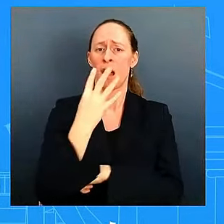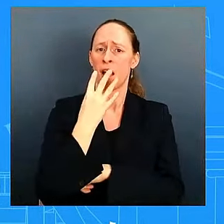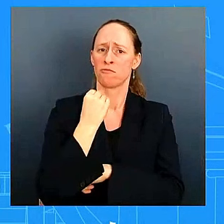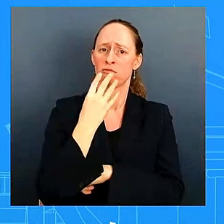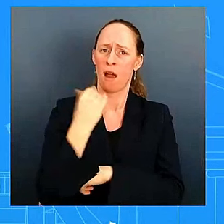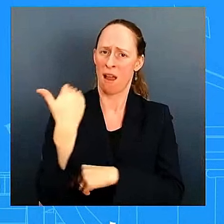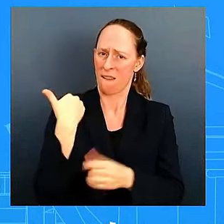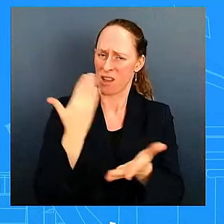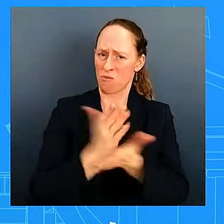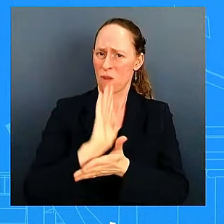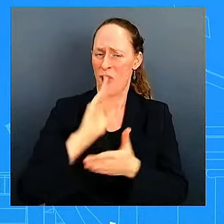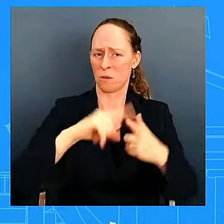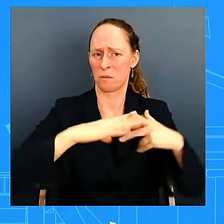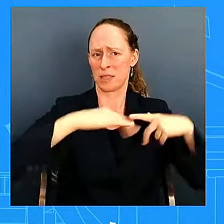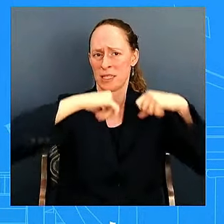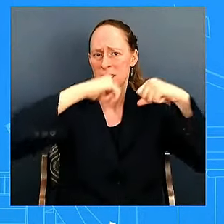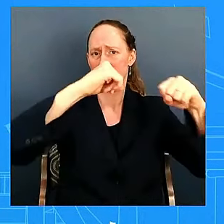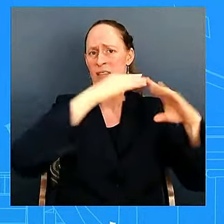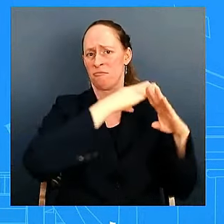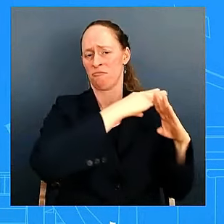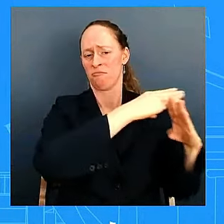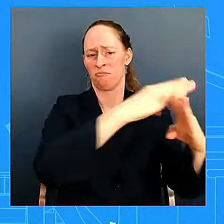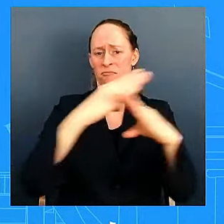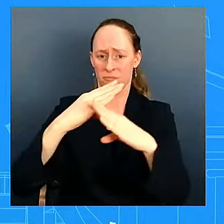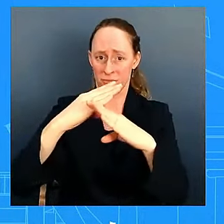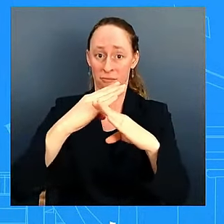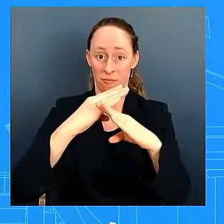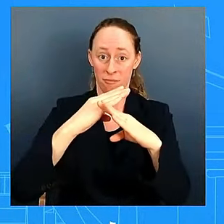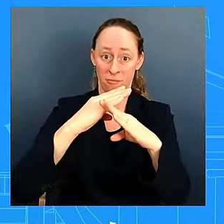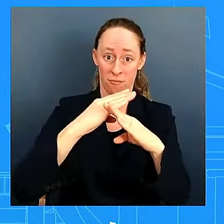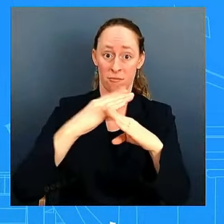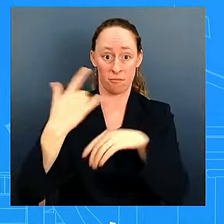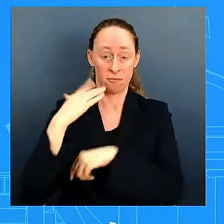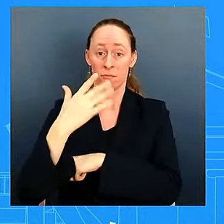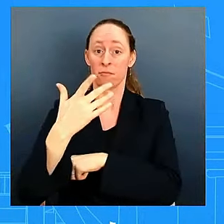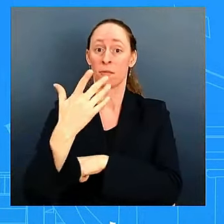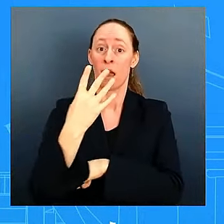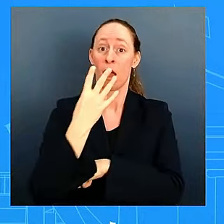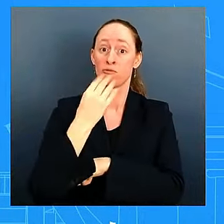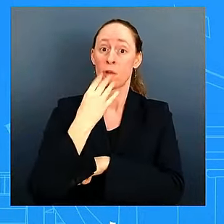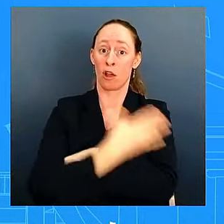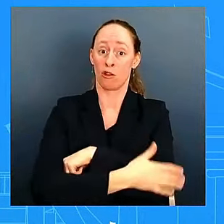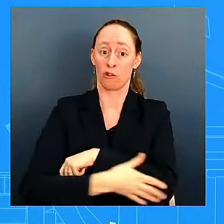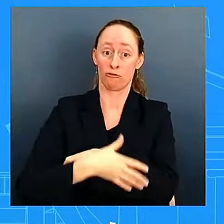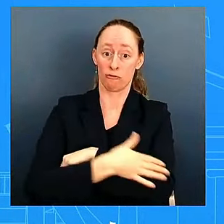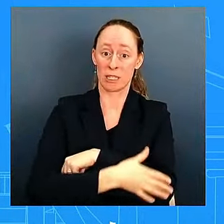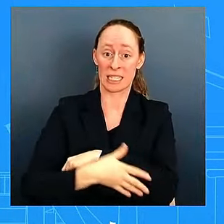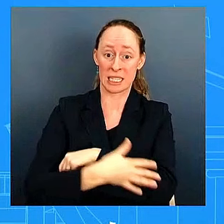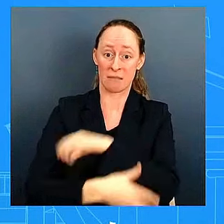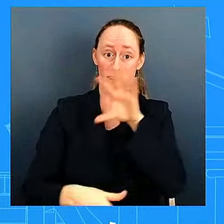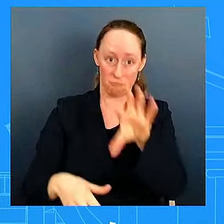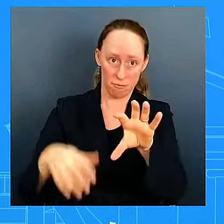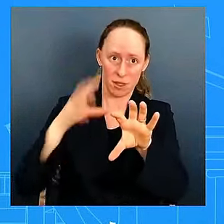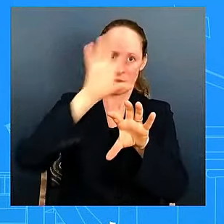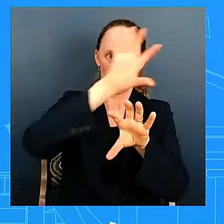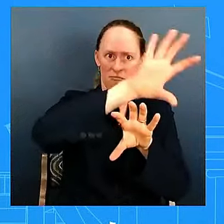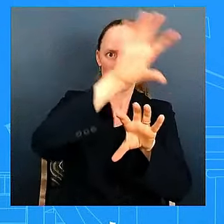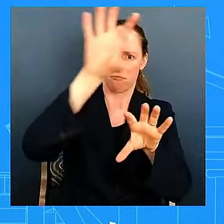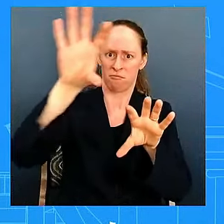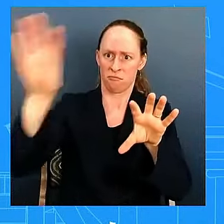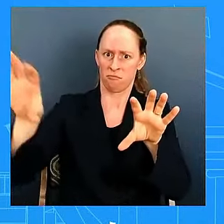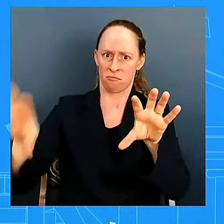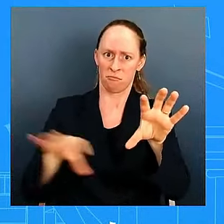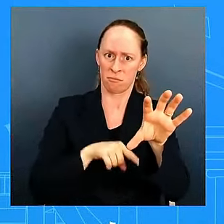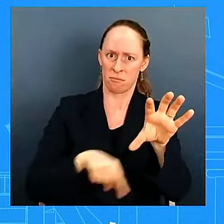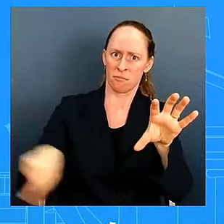they really are and so we believe they have the right to defend itself what we also want to see is a diplomatic